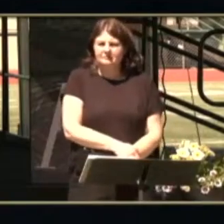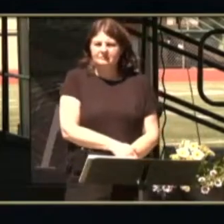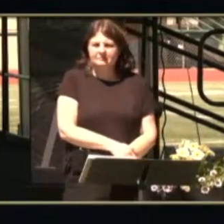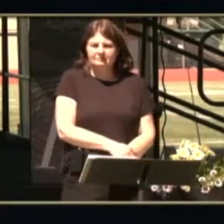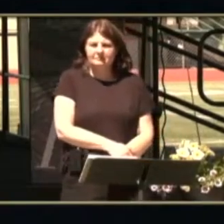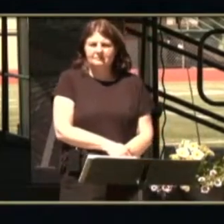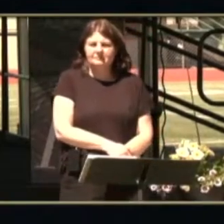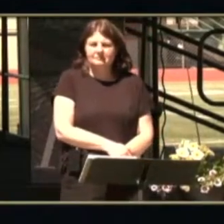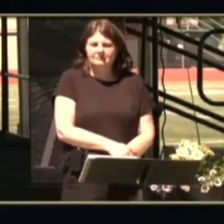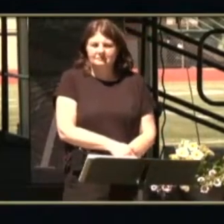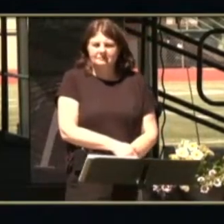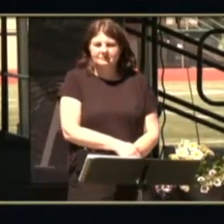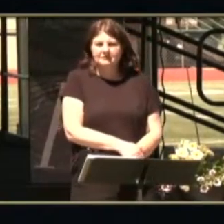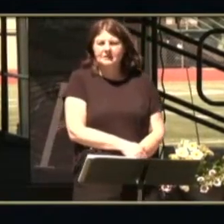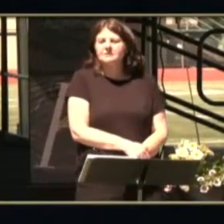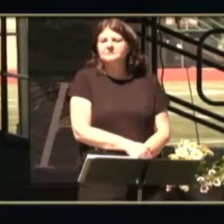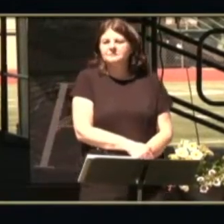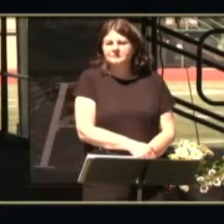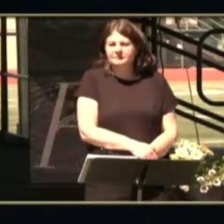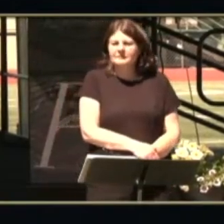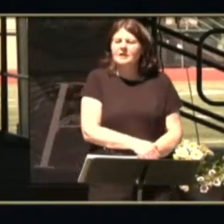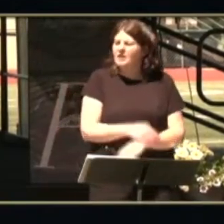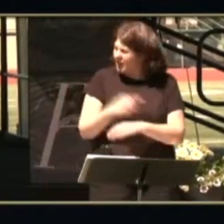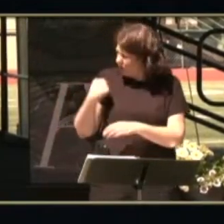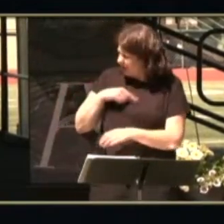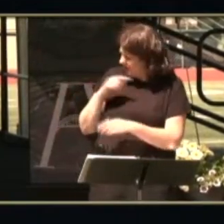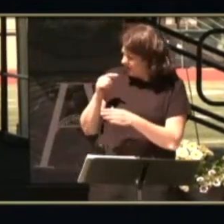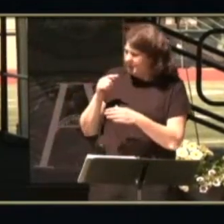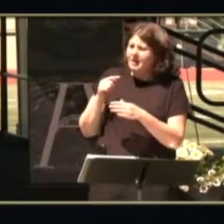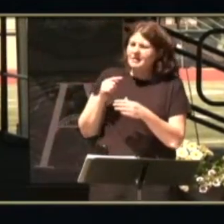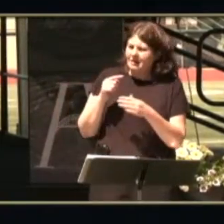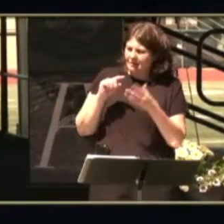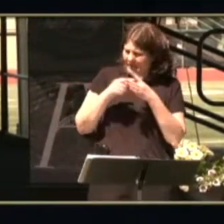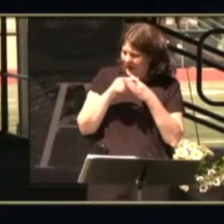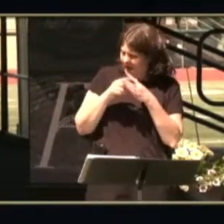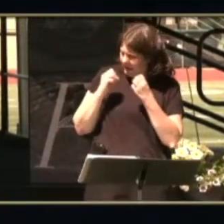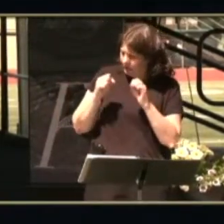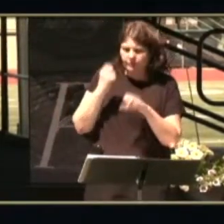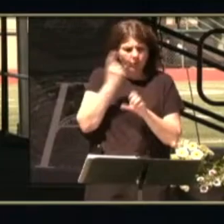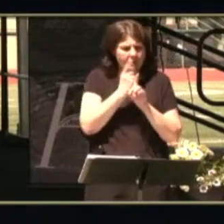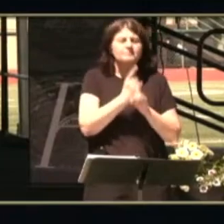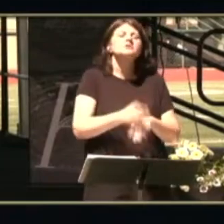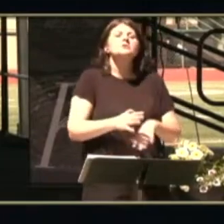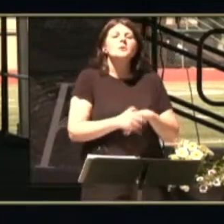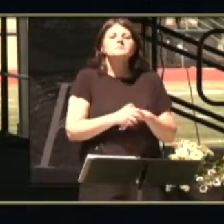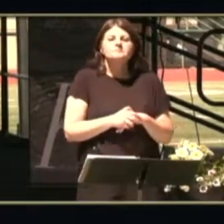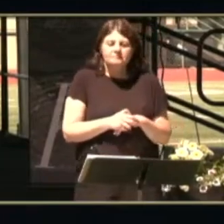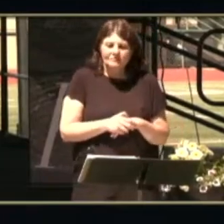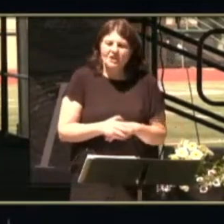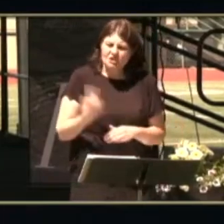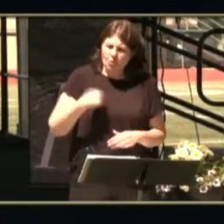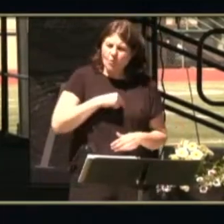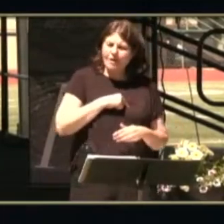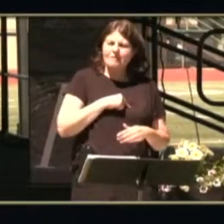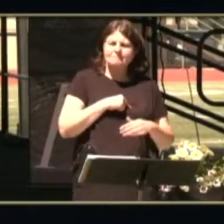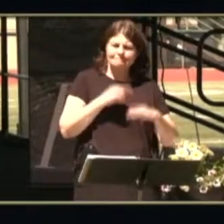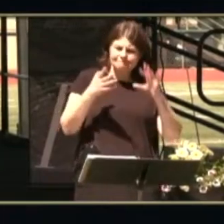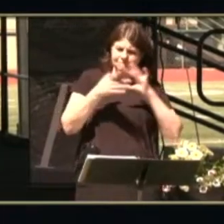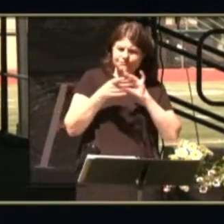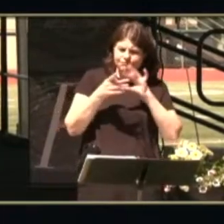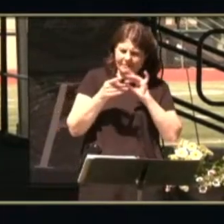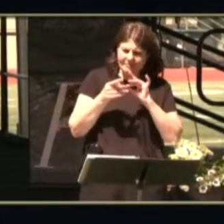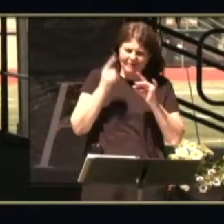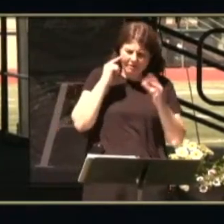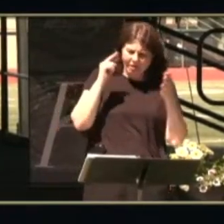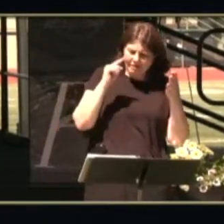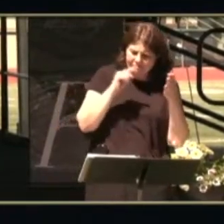We begin this effort to acknowledge what has been